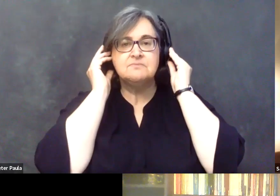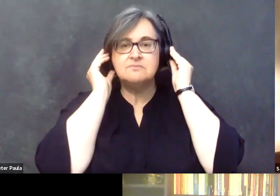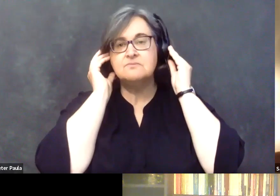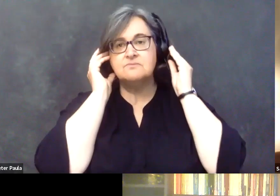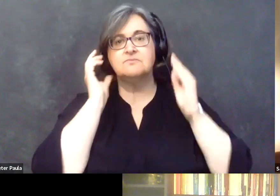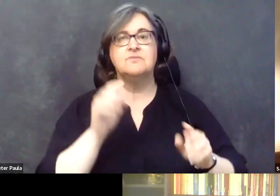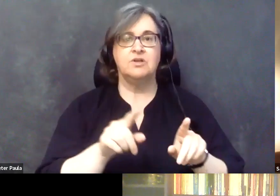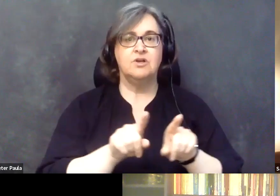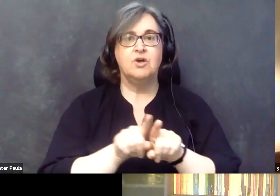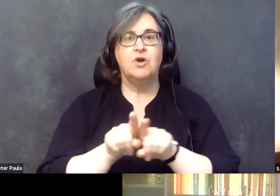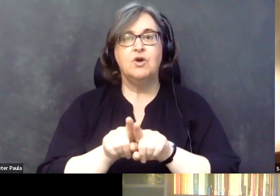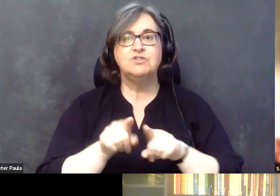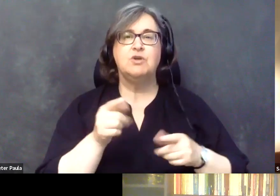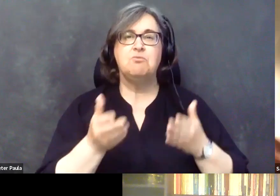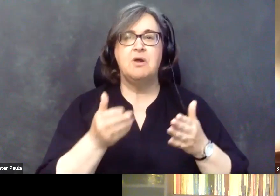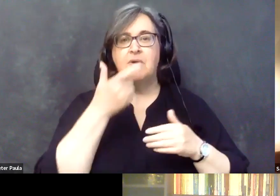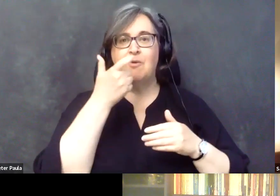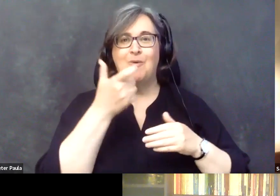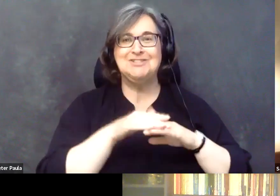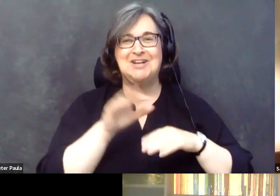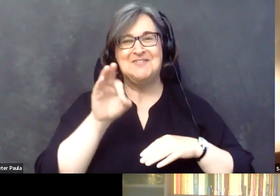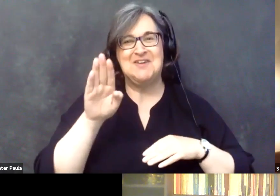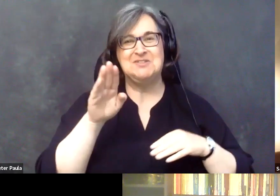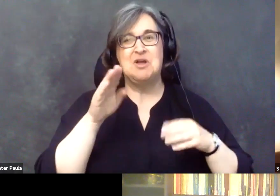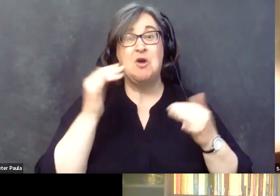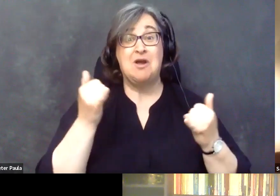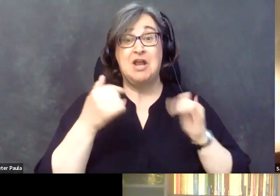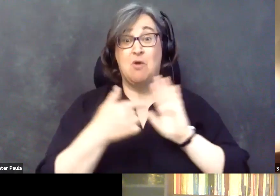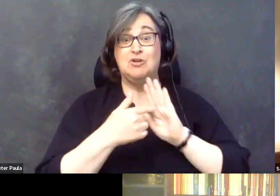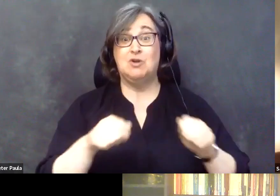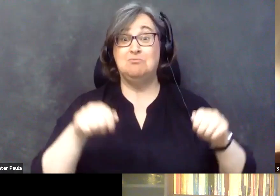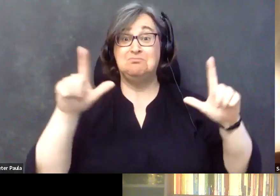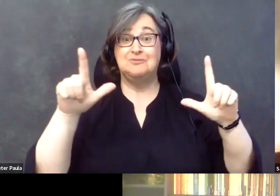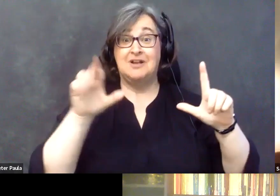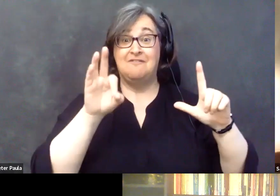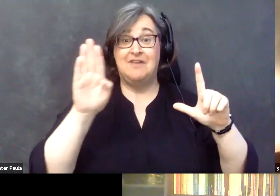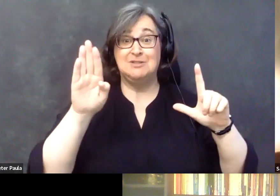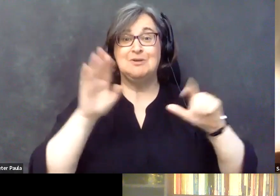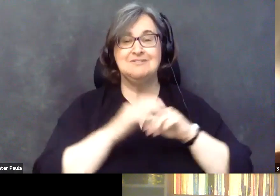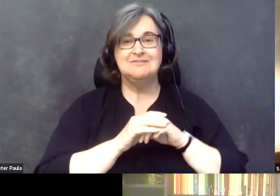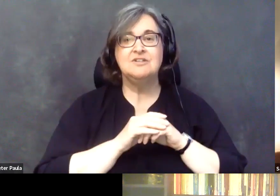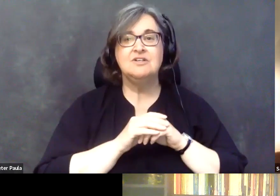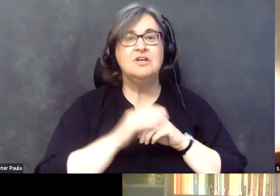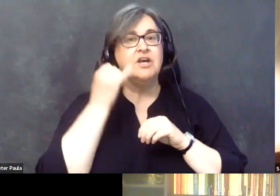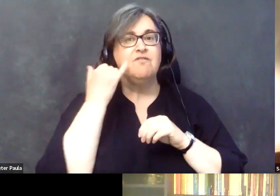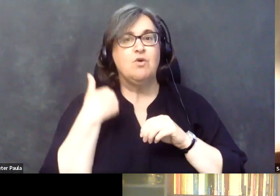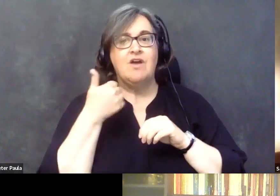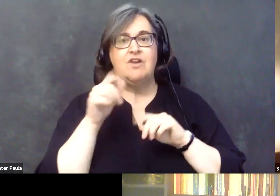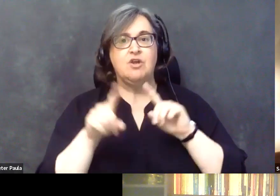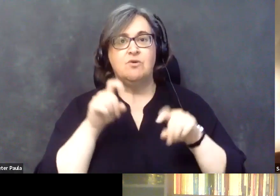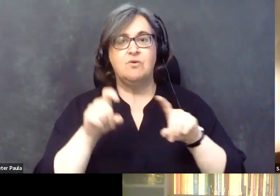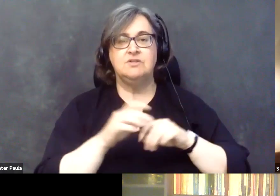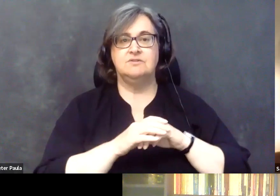And also, you might be watching this on Facebook. It's streaming live on our Facebook page. And so if you have any questions there,